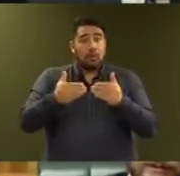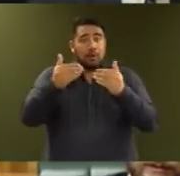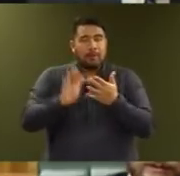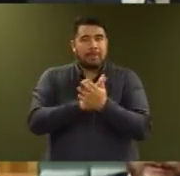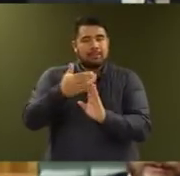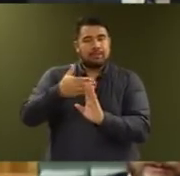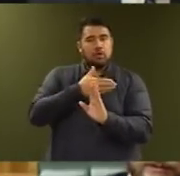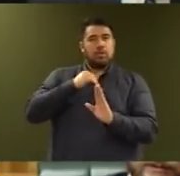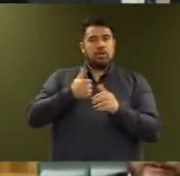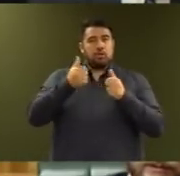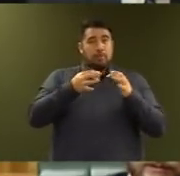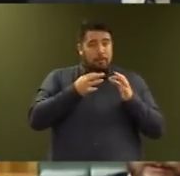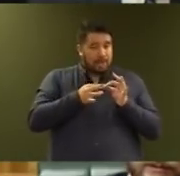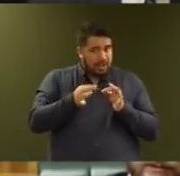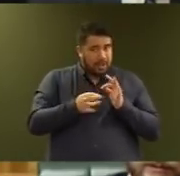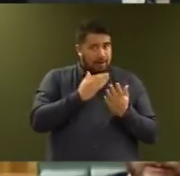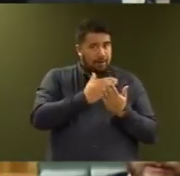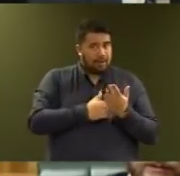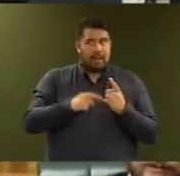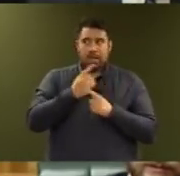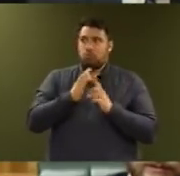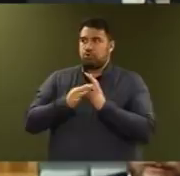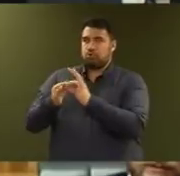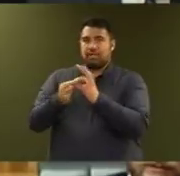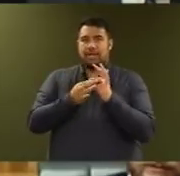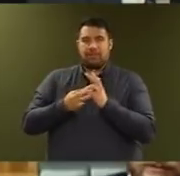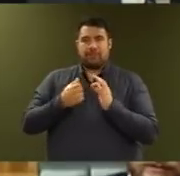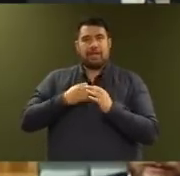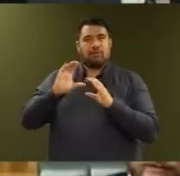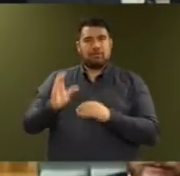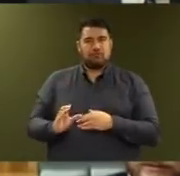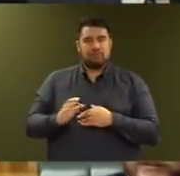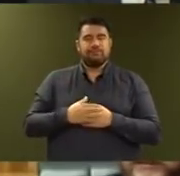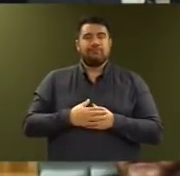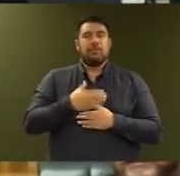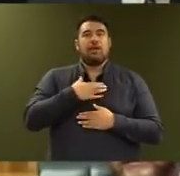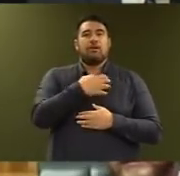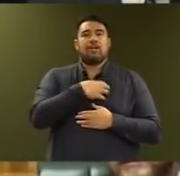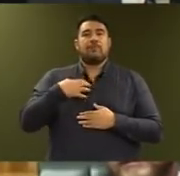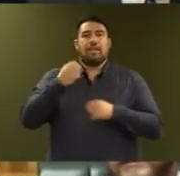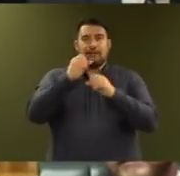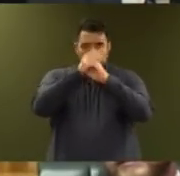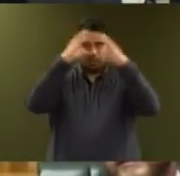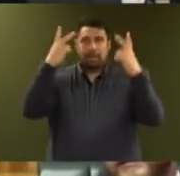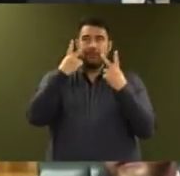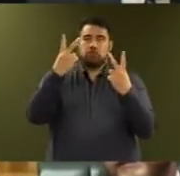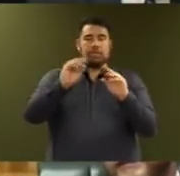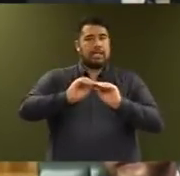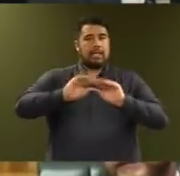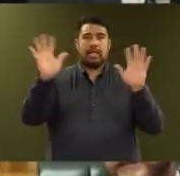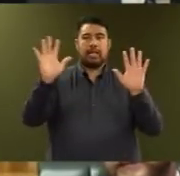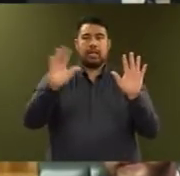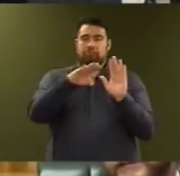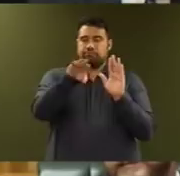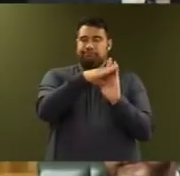we need to work together as a country. Our Government has a clear vision. Our priorities and intentions were set out for all to see